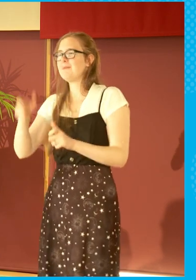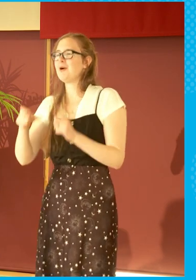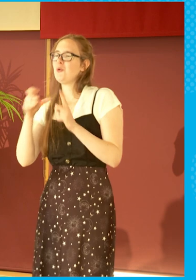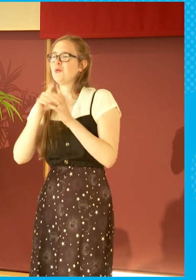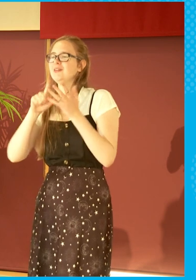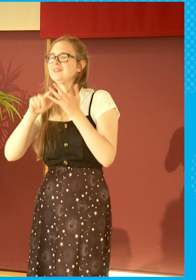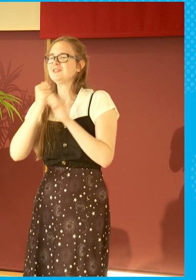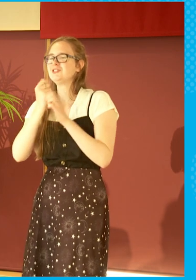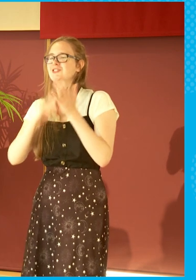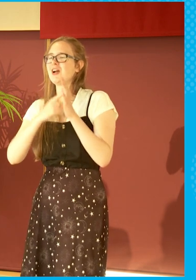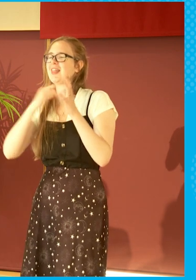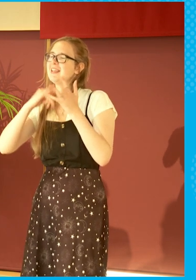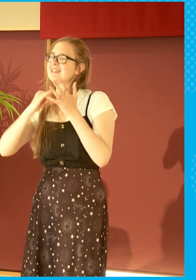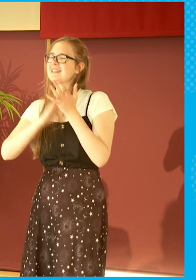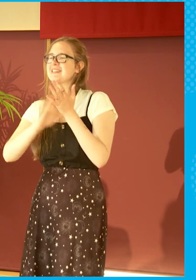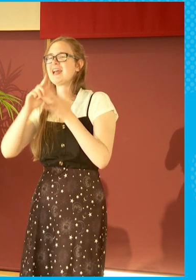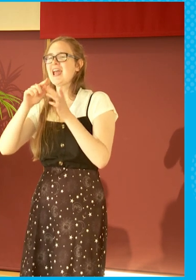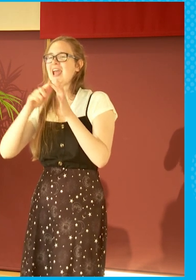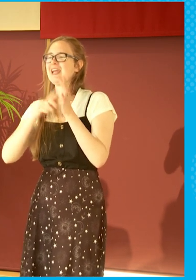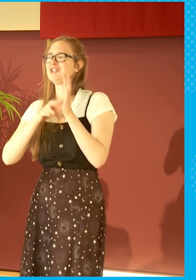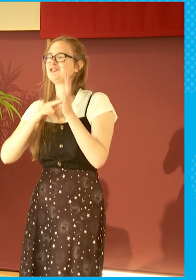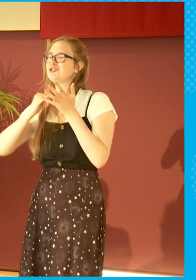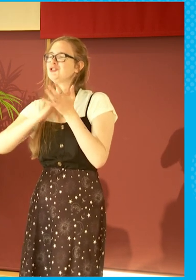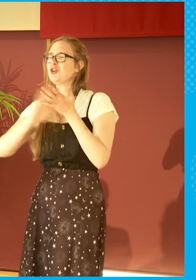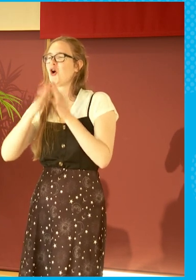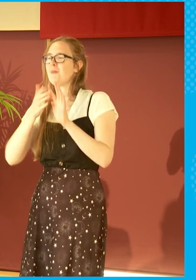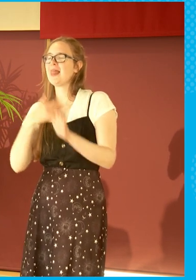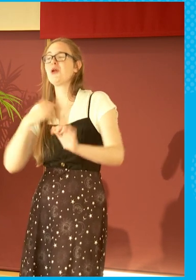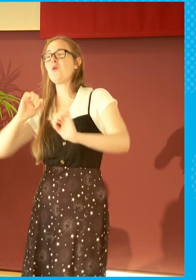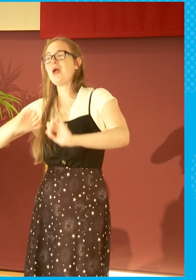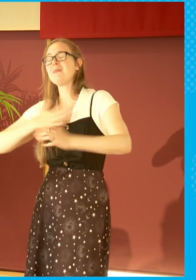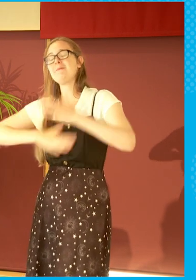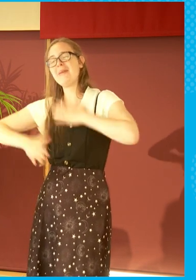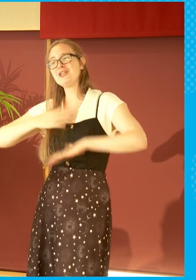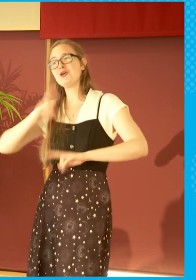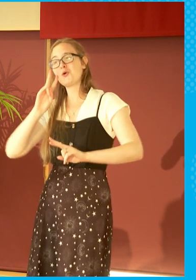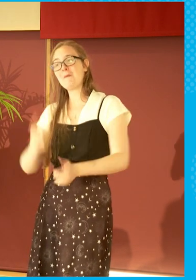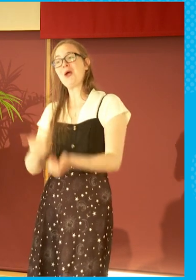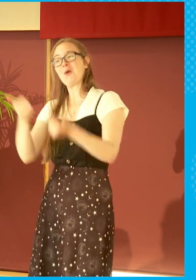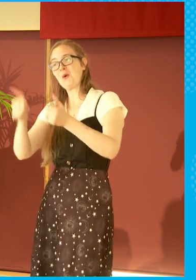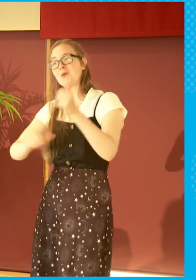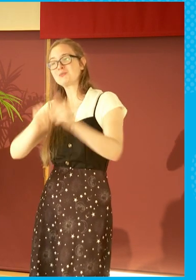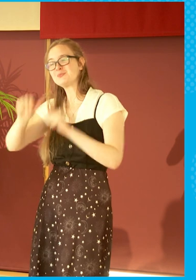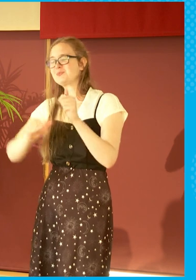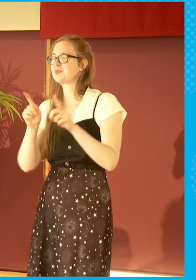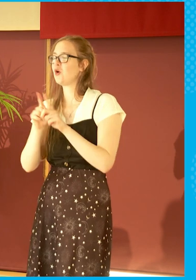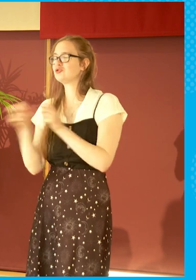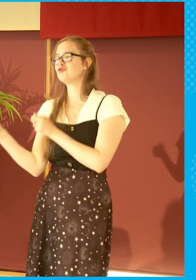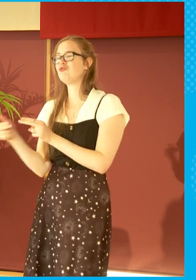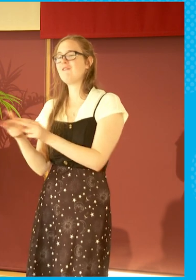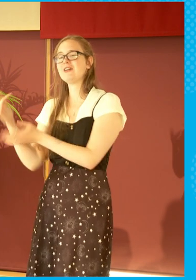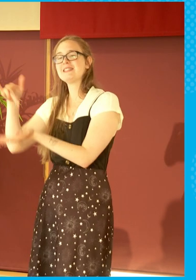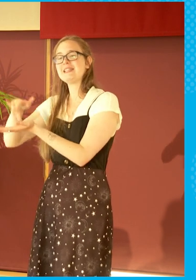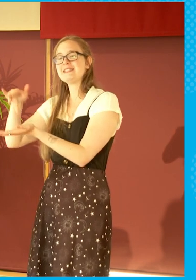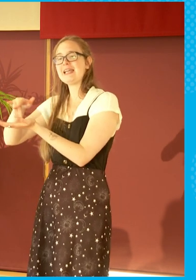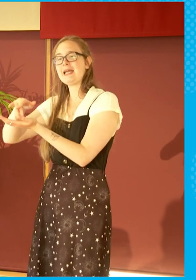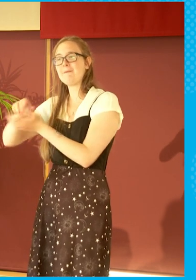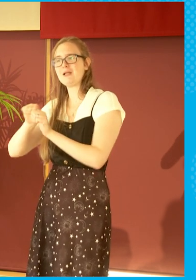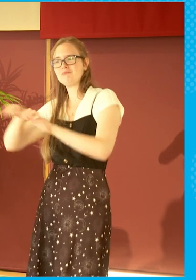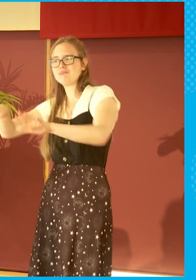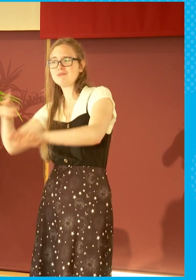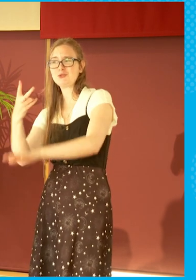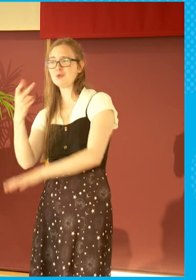in the room, but give it a chance. See what it looks like when the new series starts. There's River City, which has now been on air for 20 years as